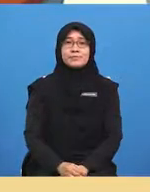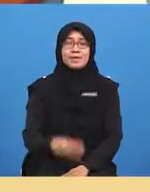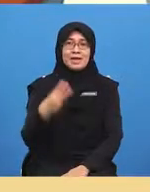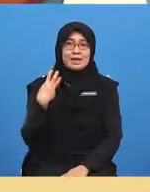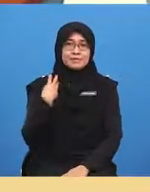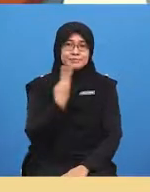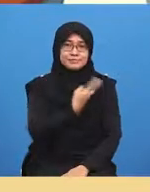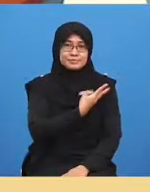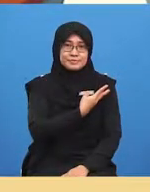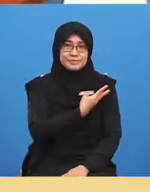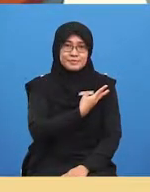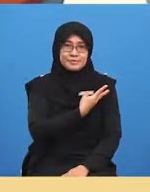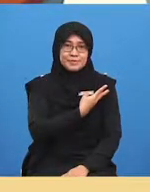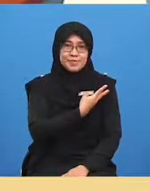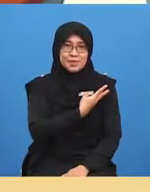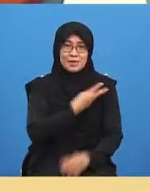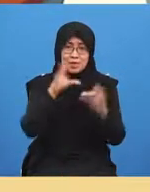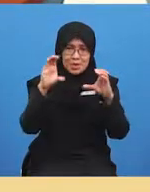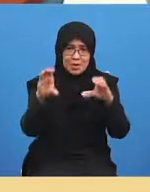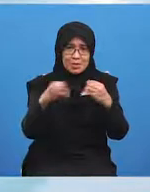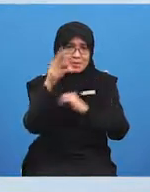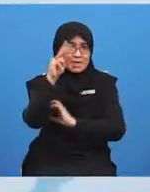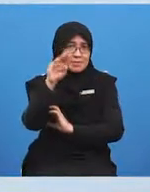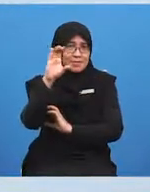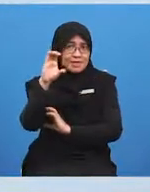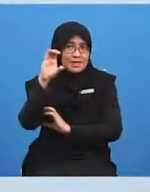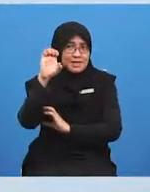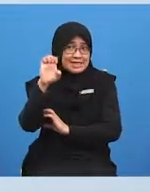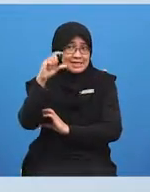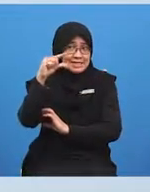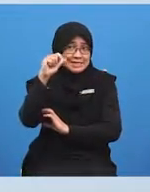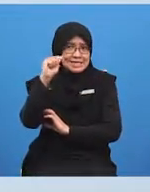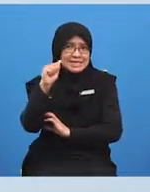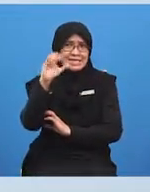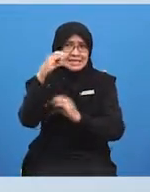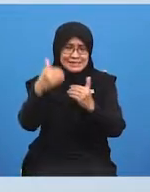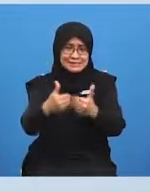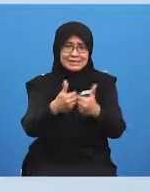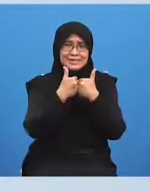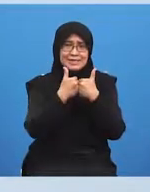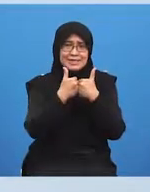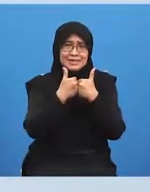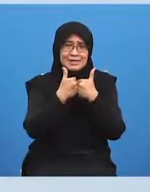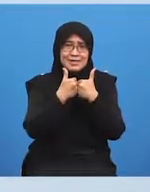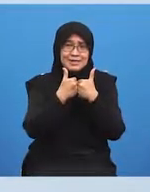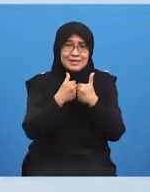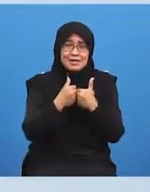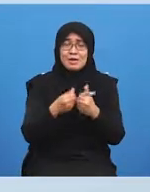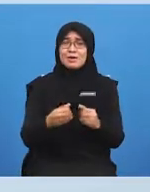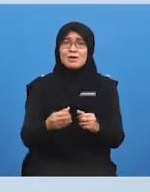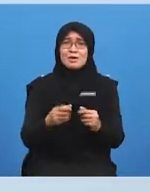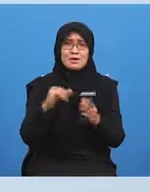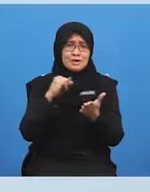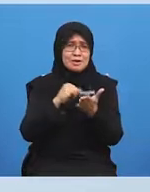mega challenge oh oh it's cold here